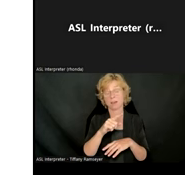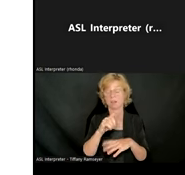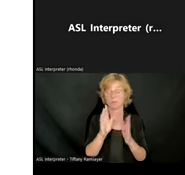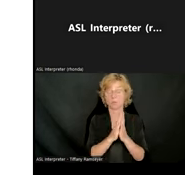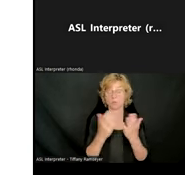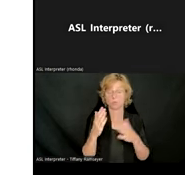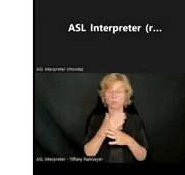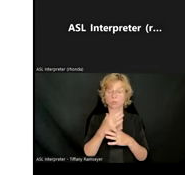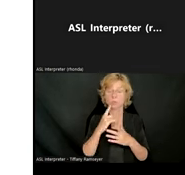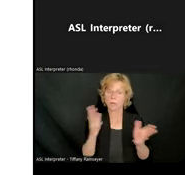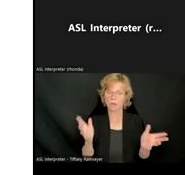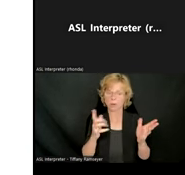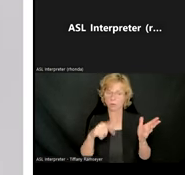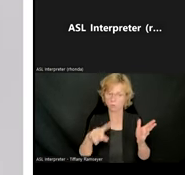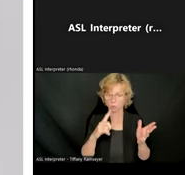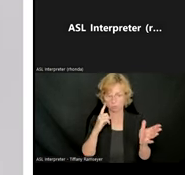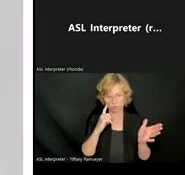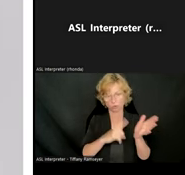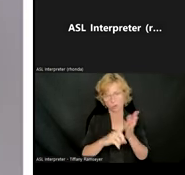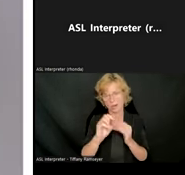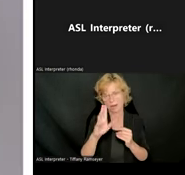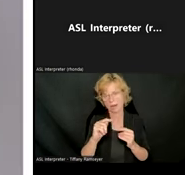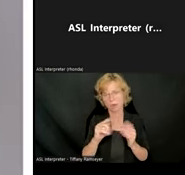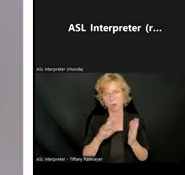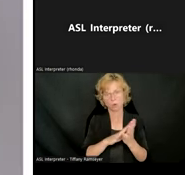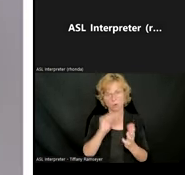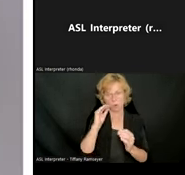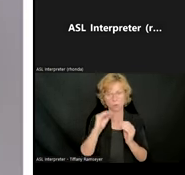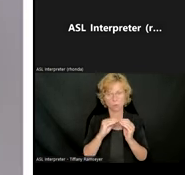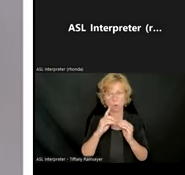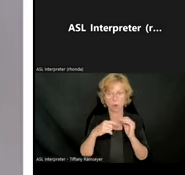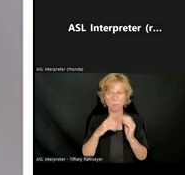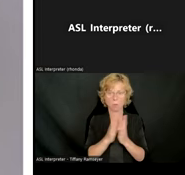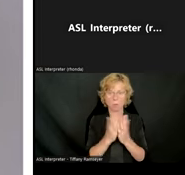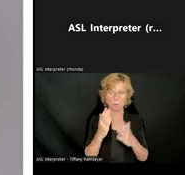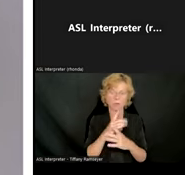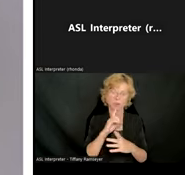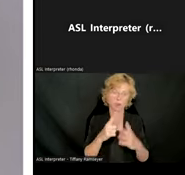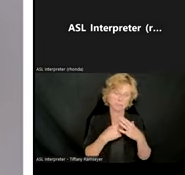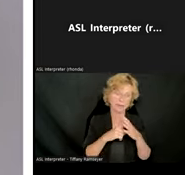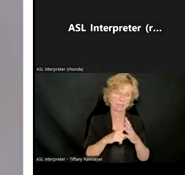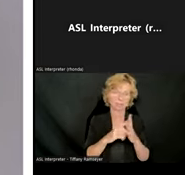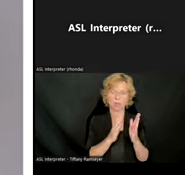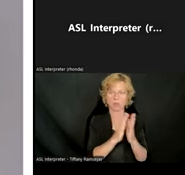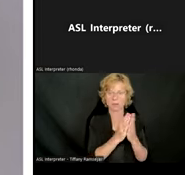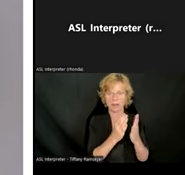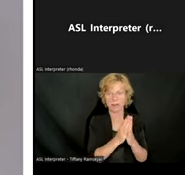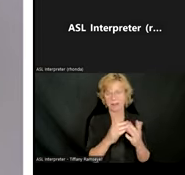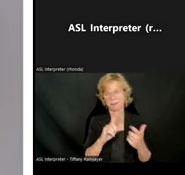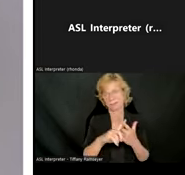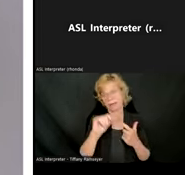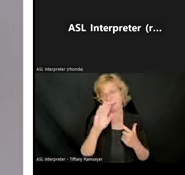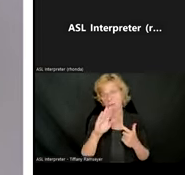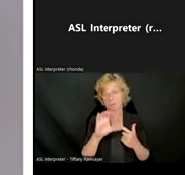more about Bookshare. There are getting started guides. There's the ABCs of Bookshare